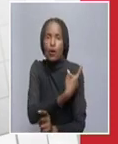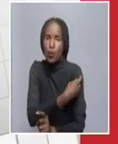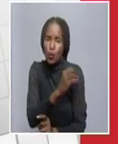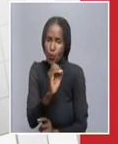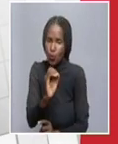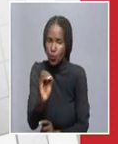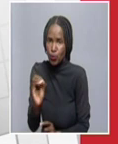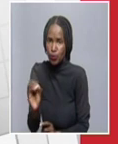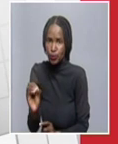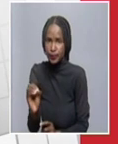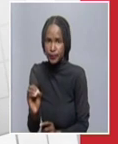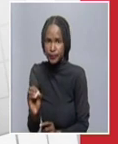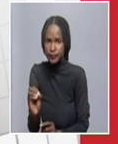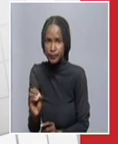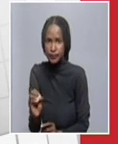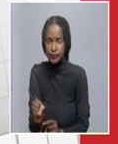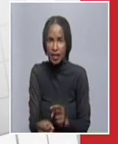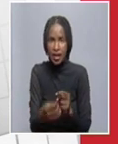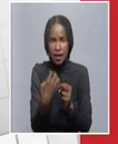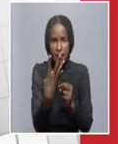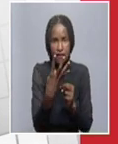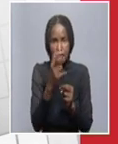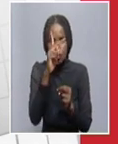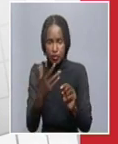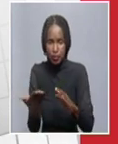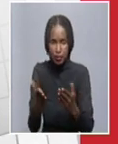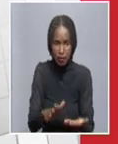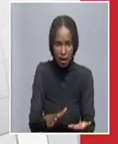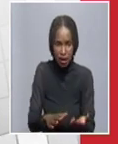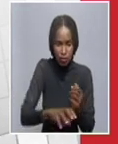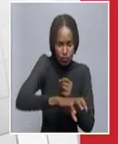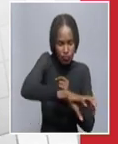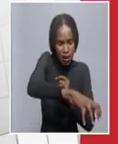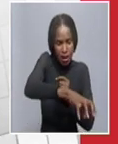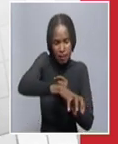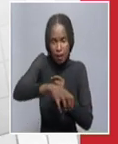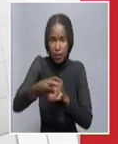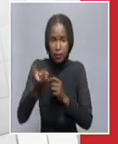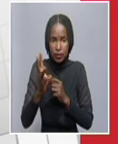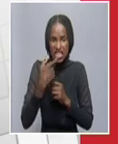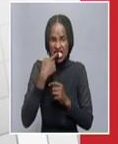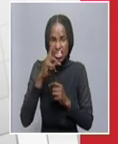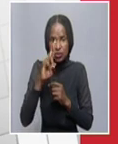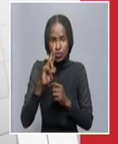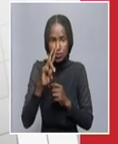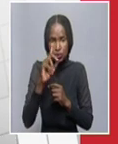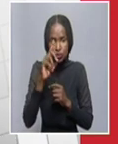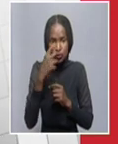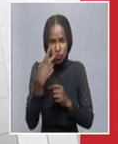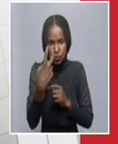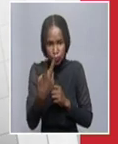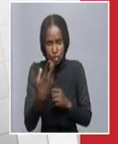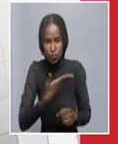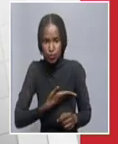We are reporting four deaths from three districts. Rundu, two